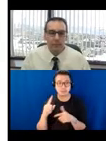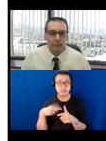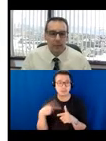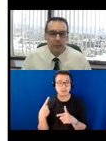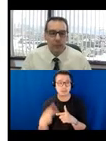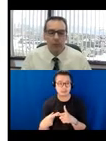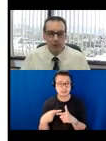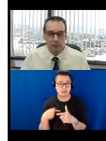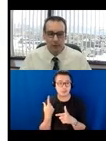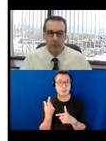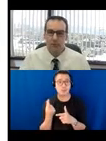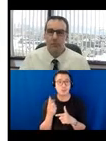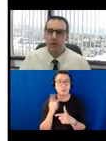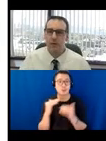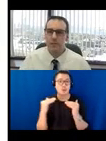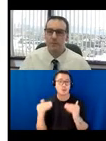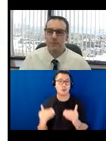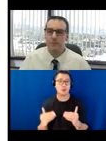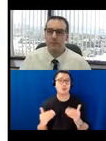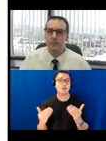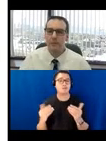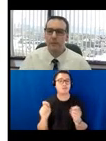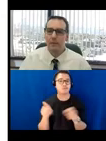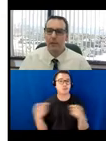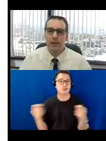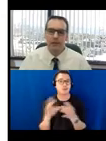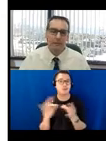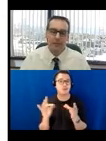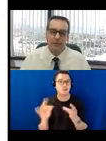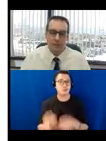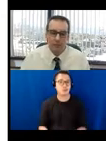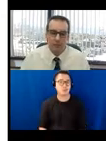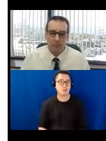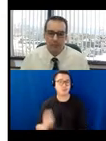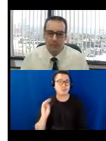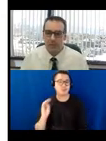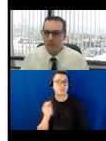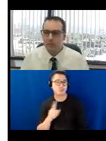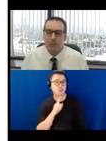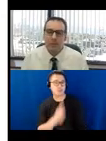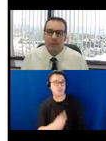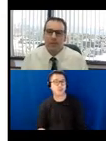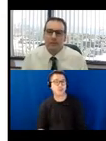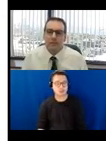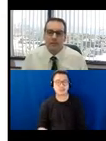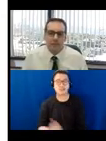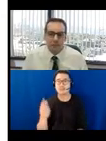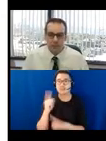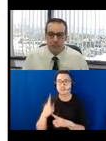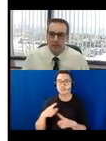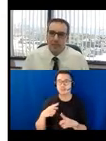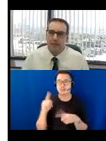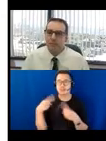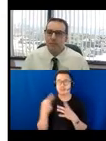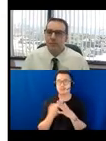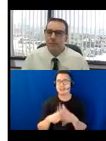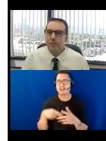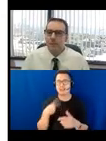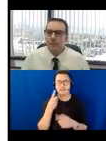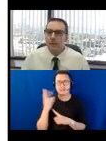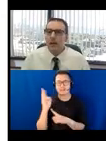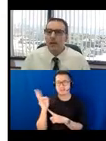I will move on to the closing remarks. Sure. In 10 minutes from when I started. So we probably have about seven or so minutes left.